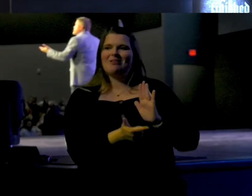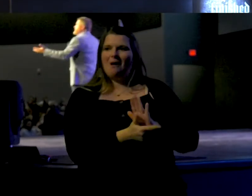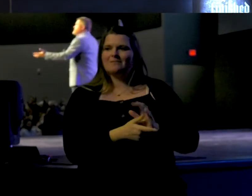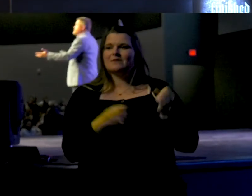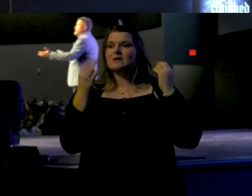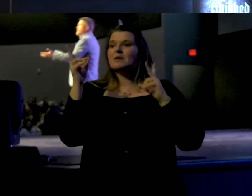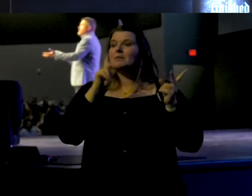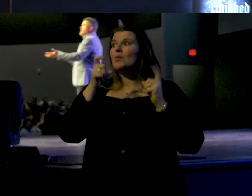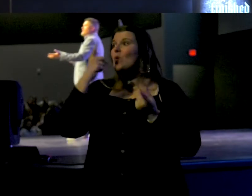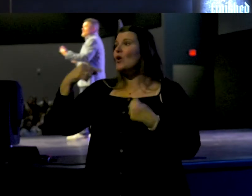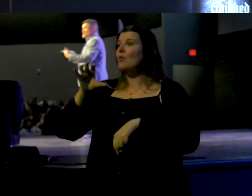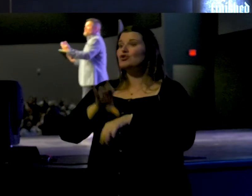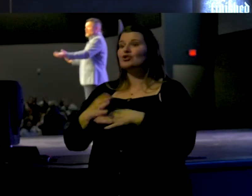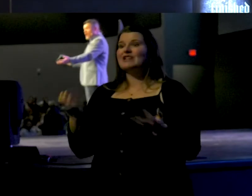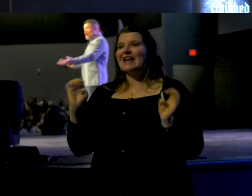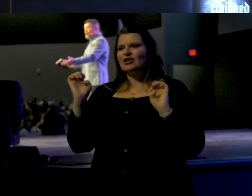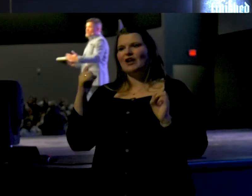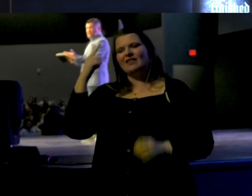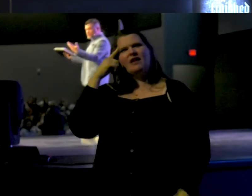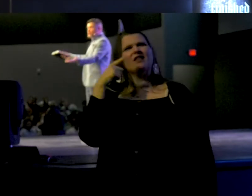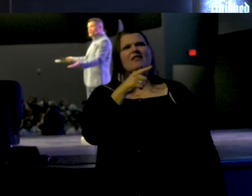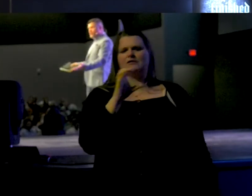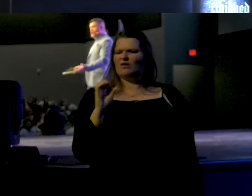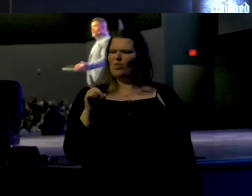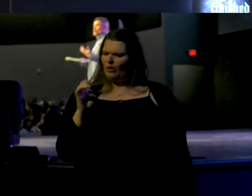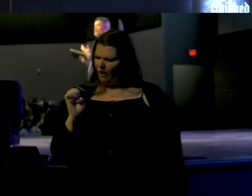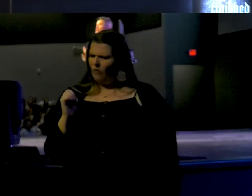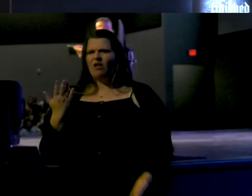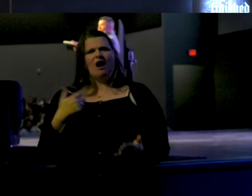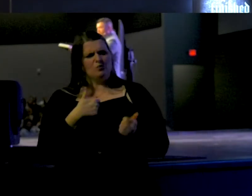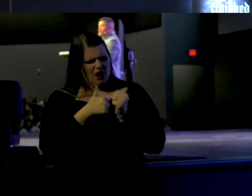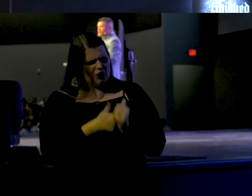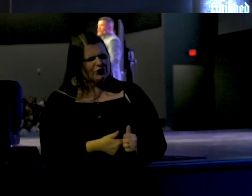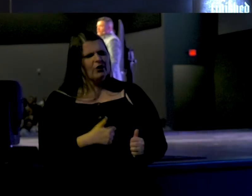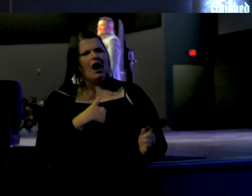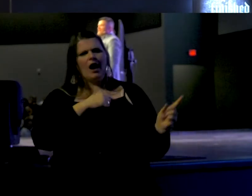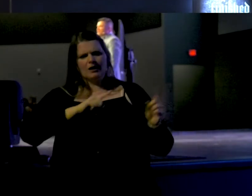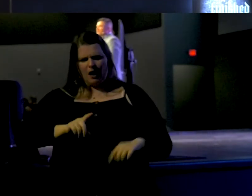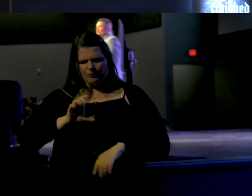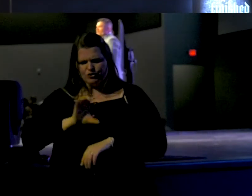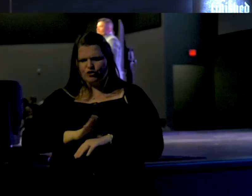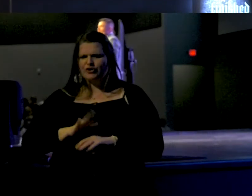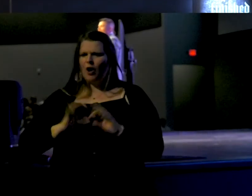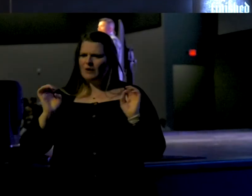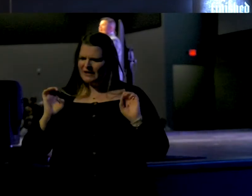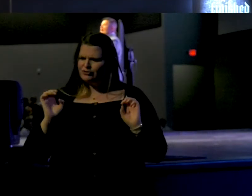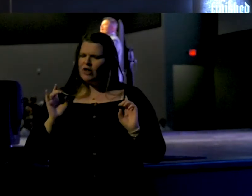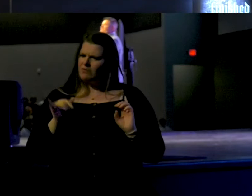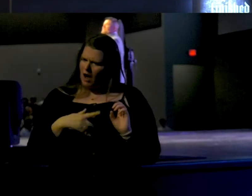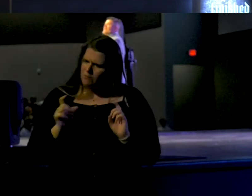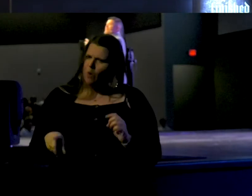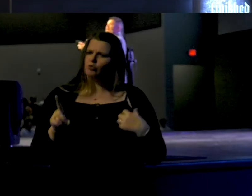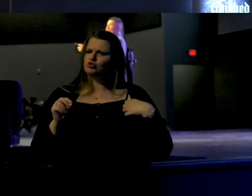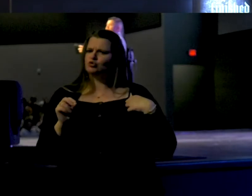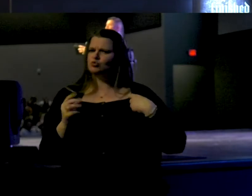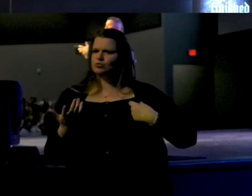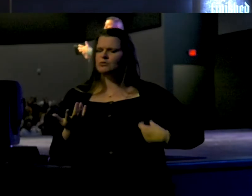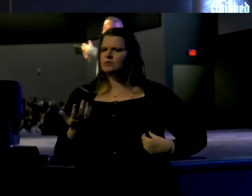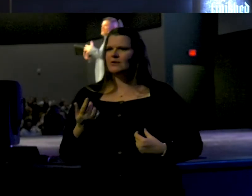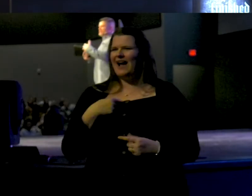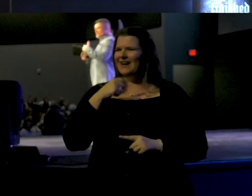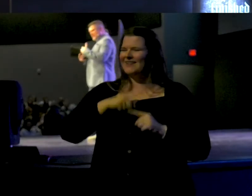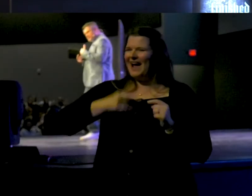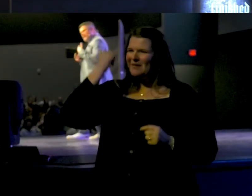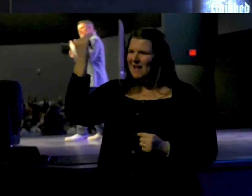who attend church on Easter think this is the code. This is what you do. You come to church on Easter. I just can't imagine.